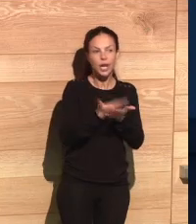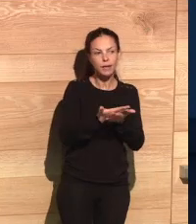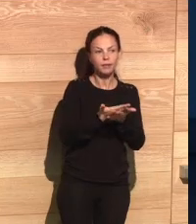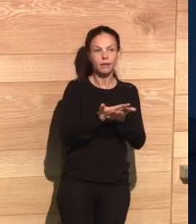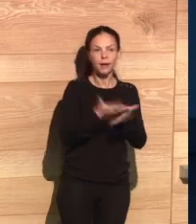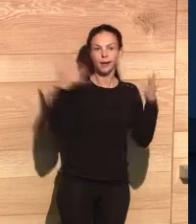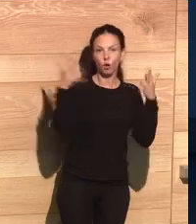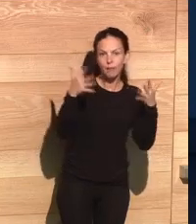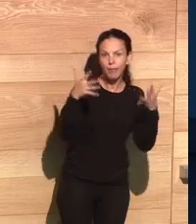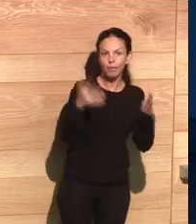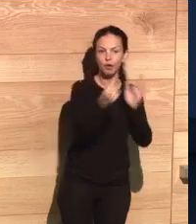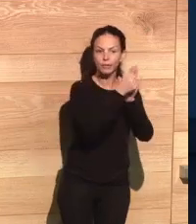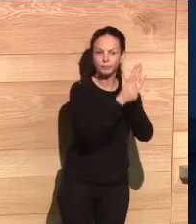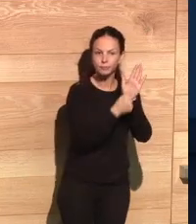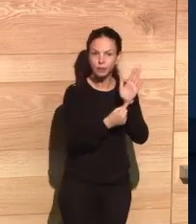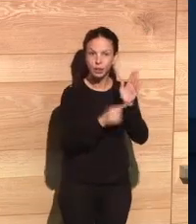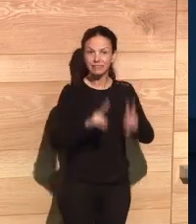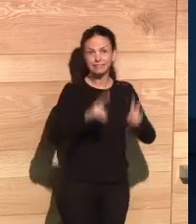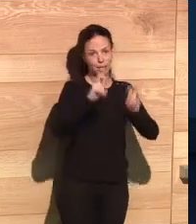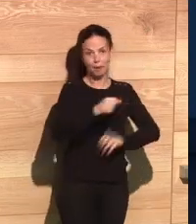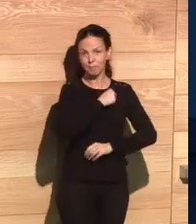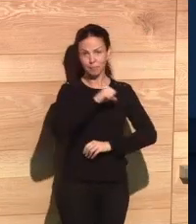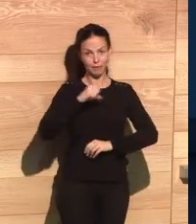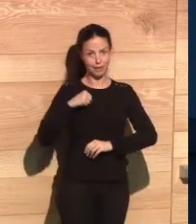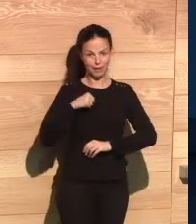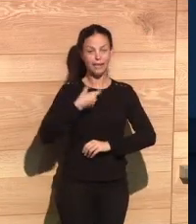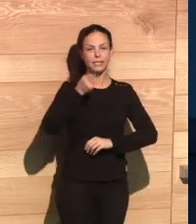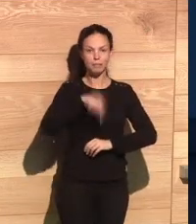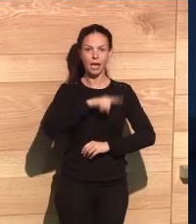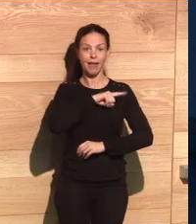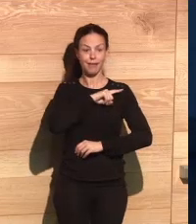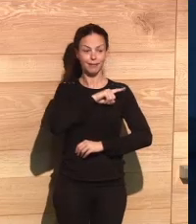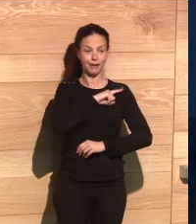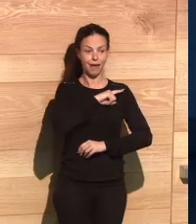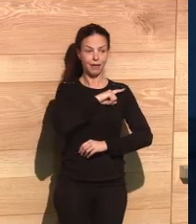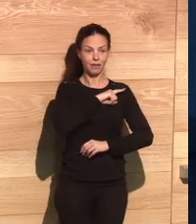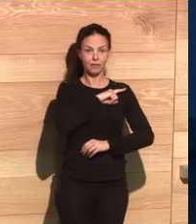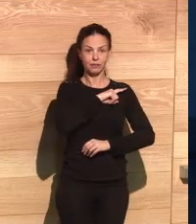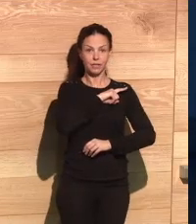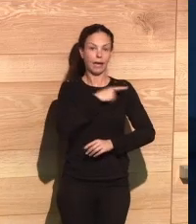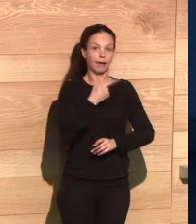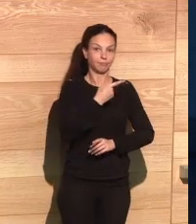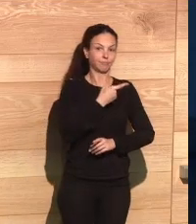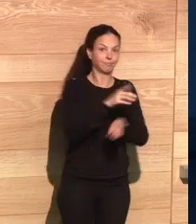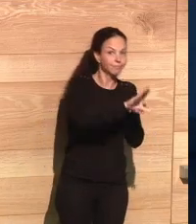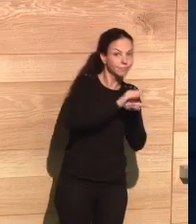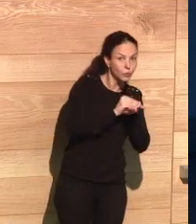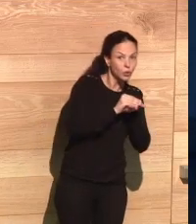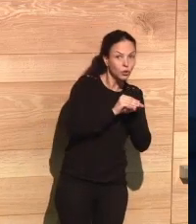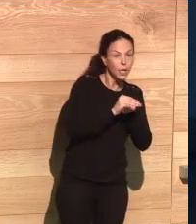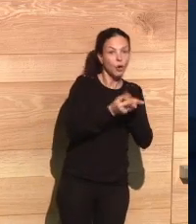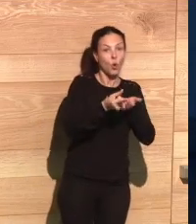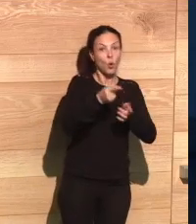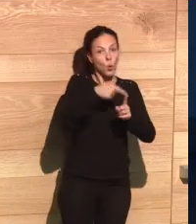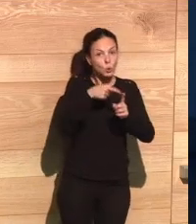order to suggest several principles and recommendations regarding privacy and ethics in the gathering, the